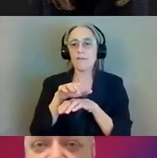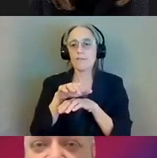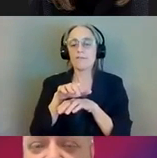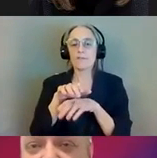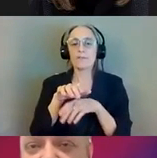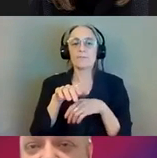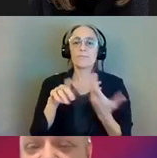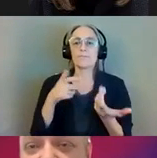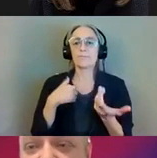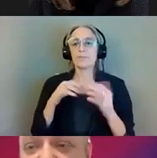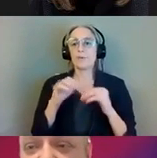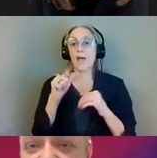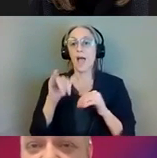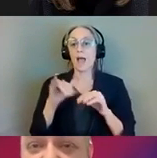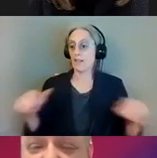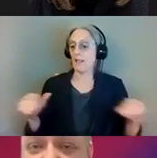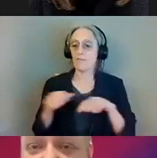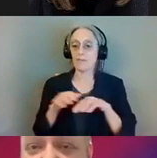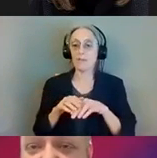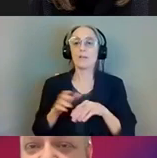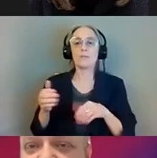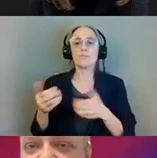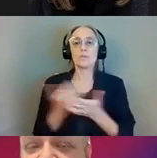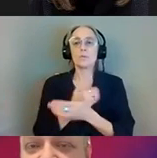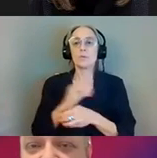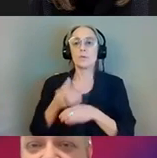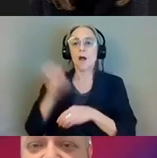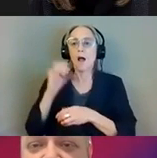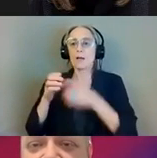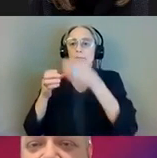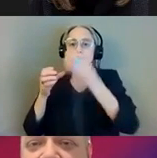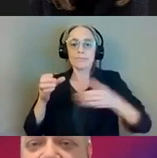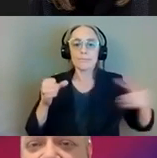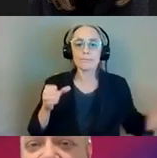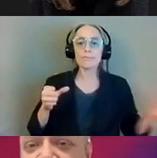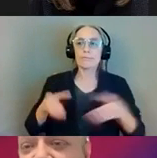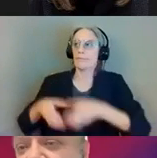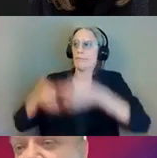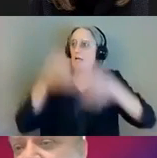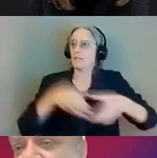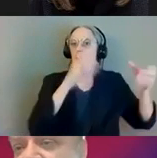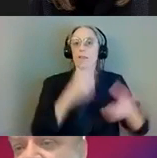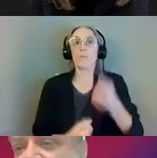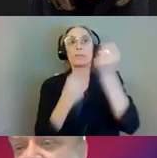from alley level up the new columns and pedestals which will hold up the new bridge itself